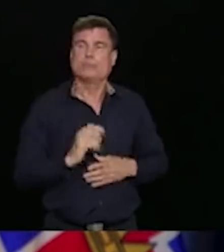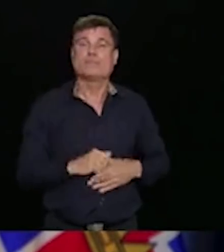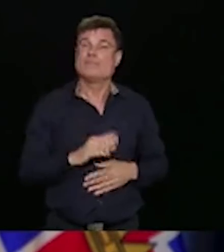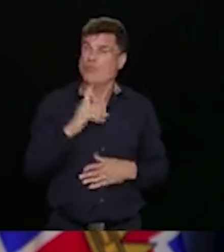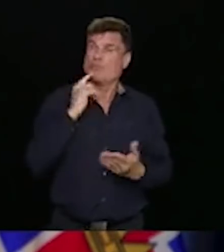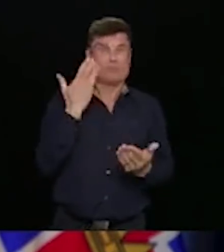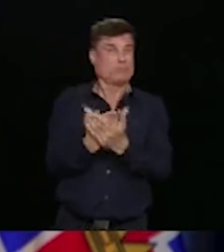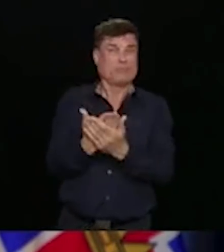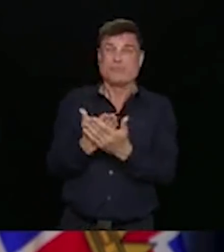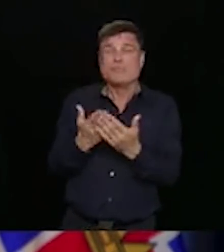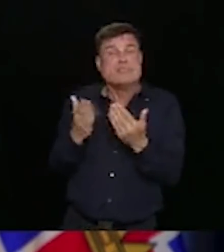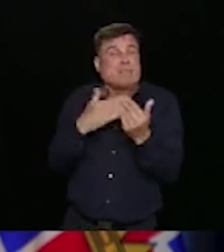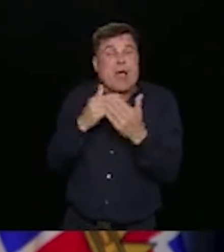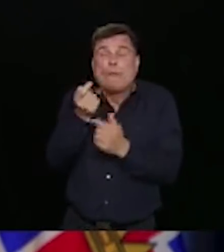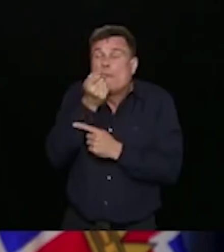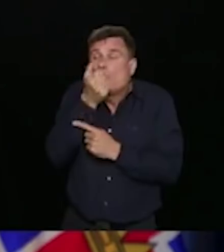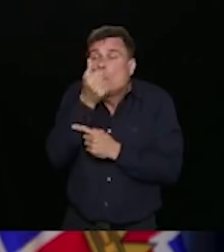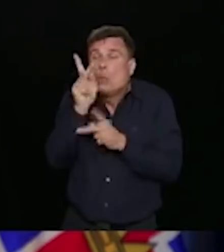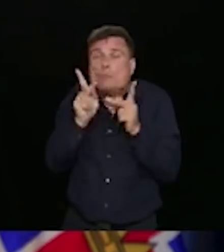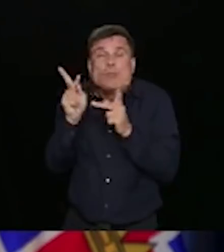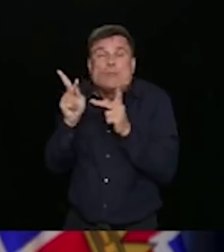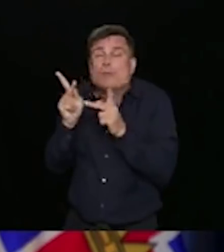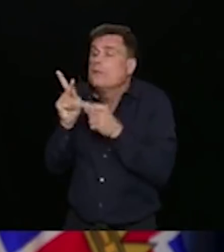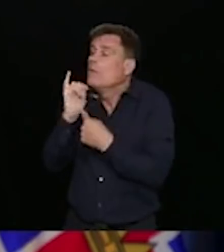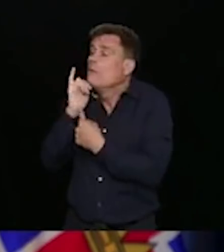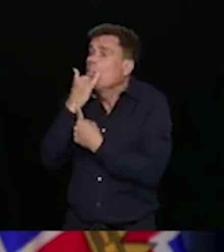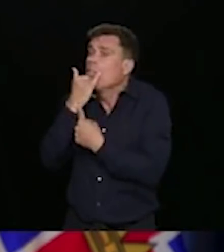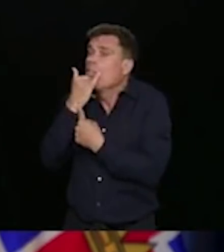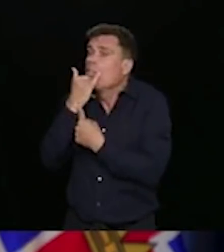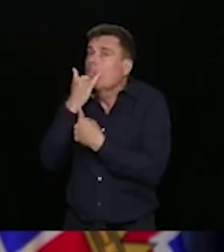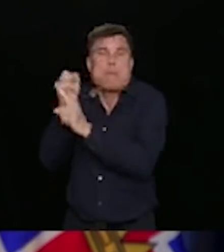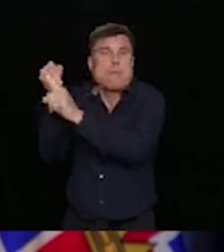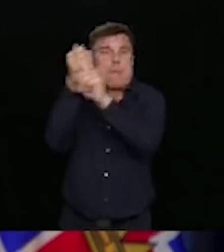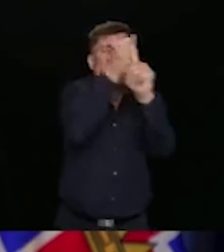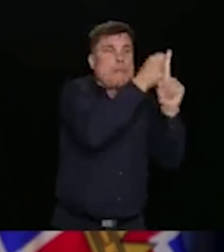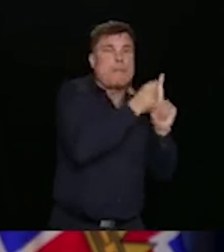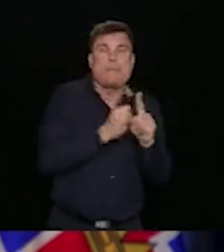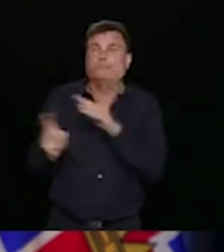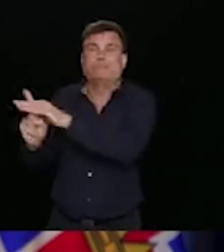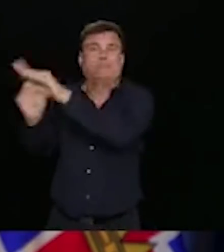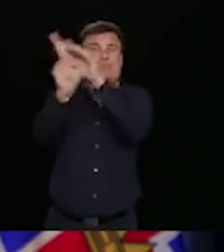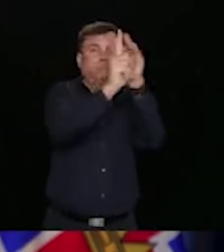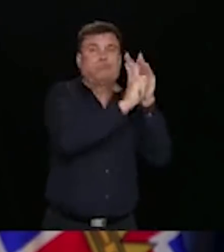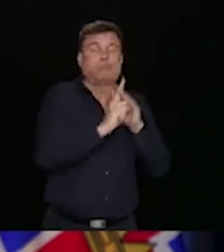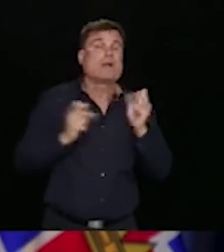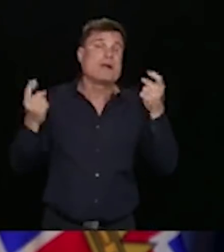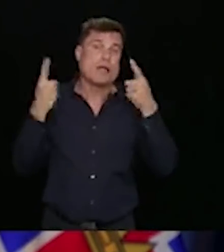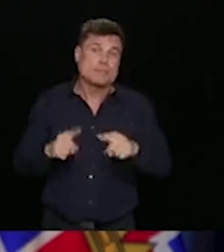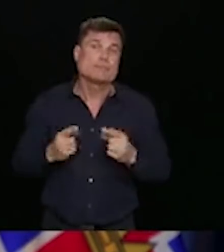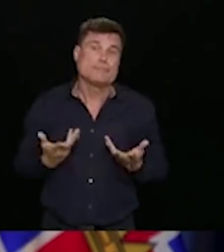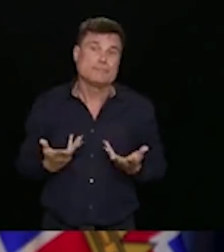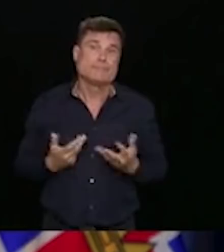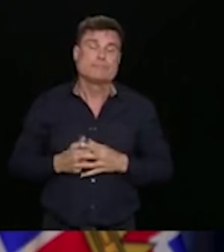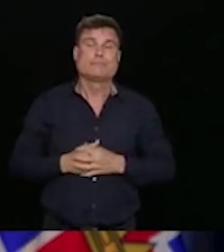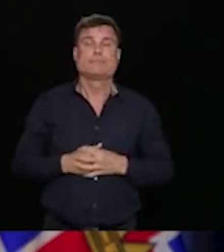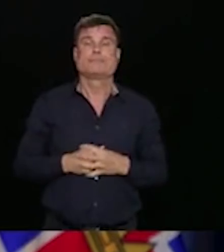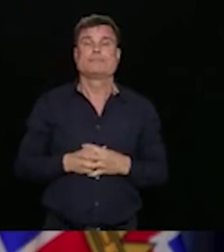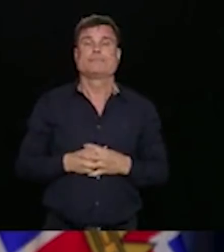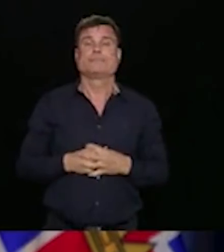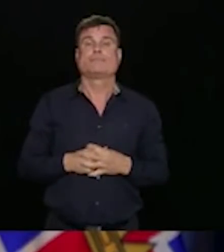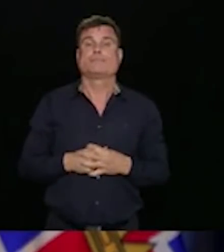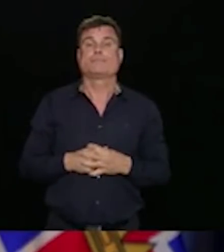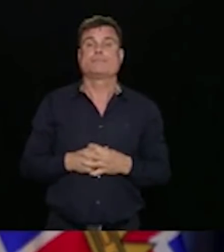of a few, even if inadvertent, can cause a tremendous impact. We are in the